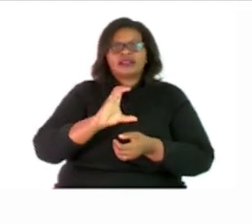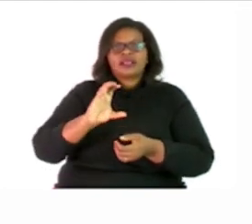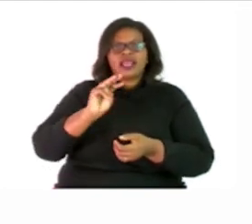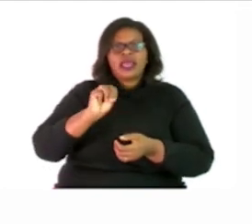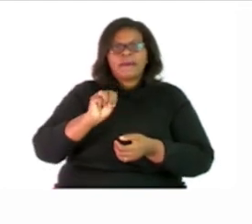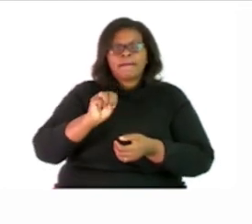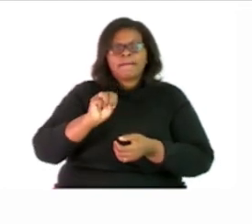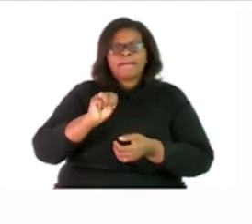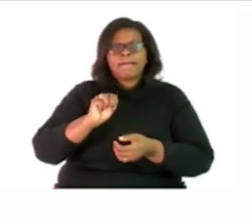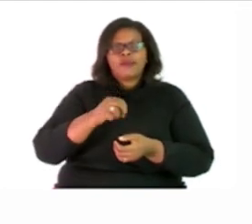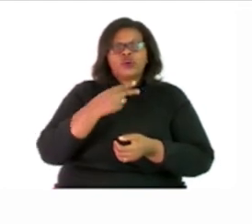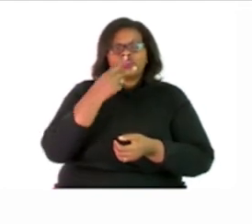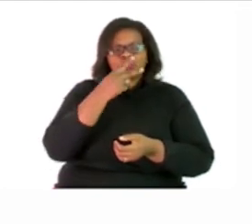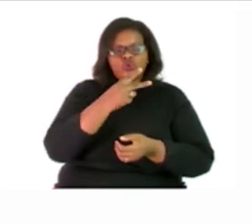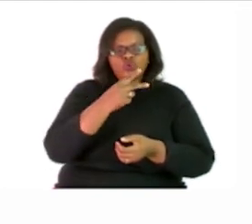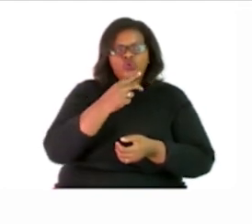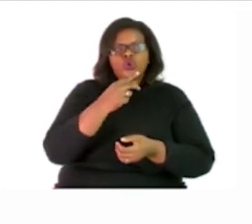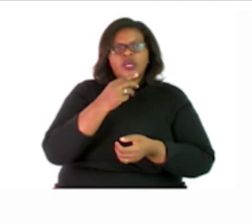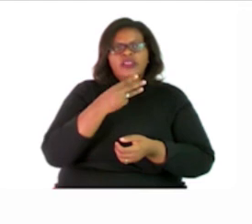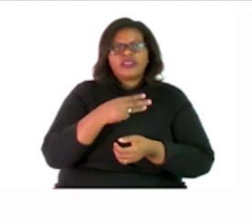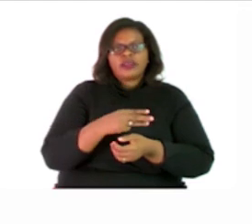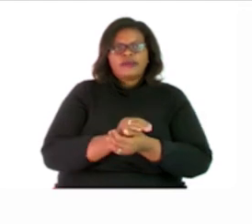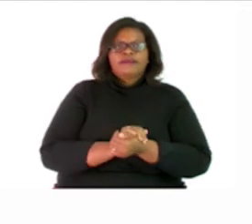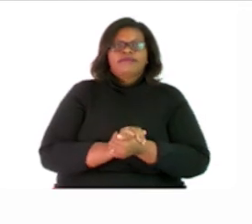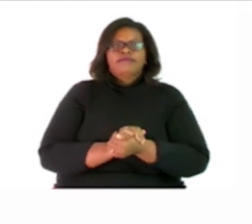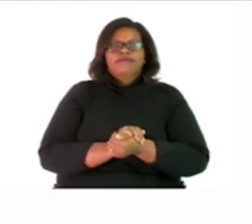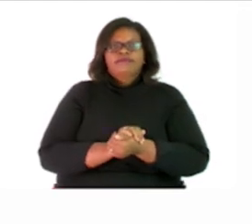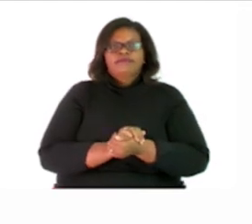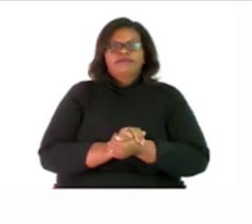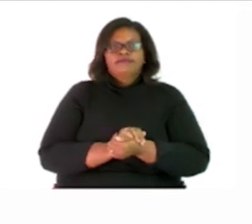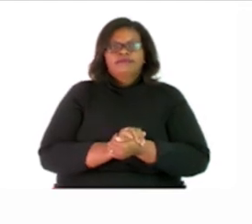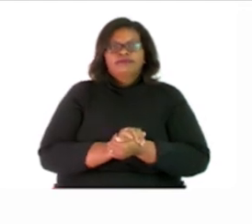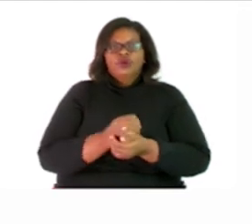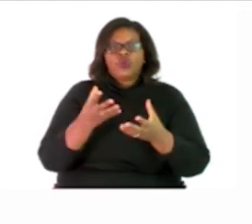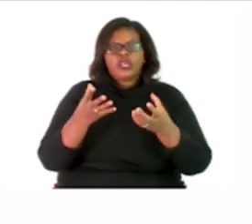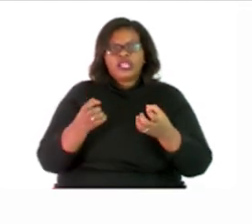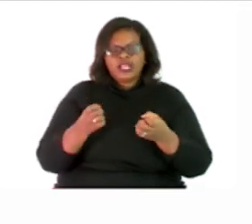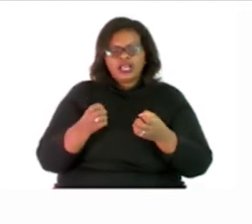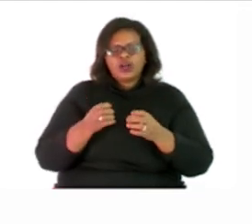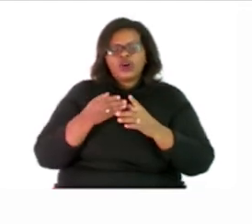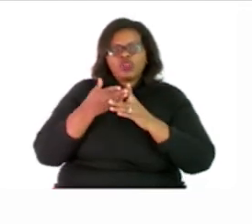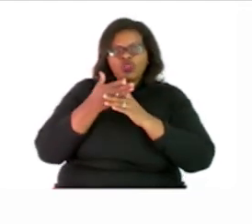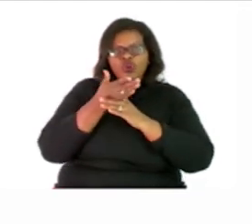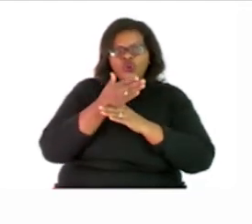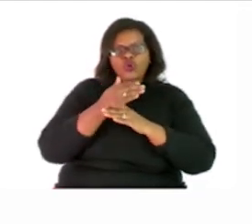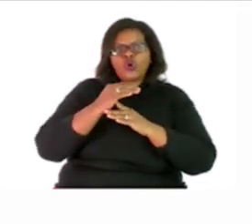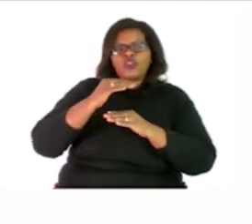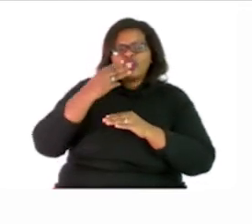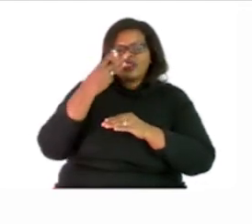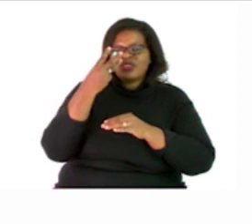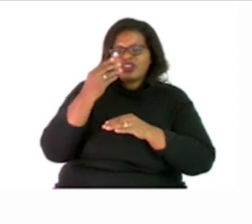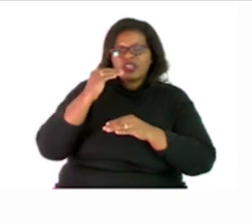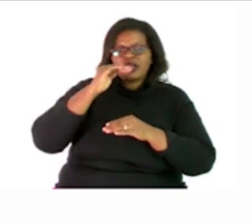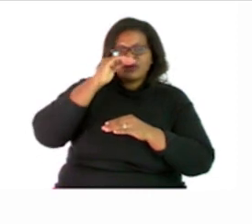of 2 and 3 but we need to go through 3 steps for you